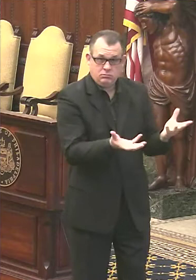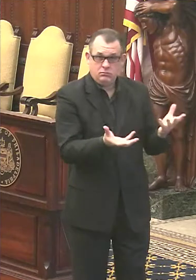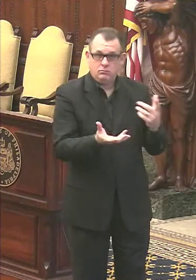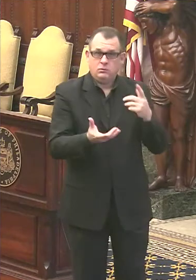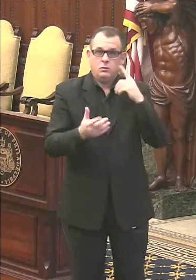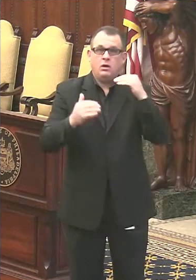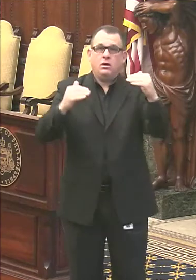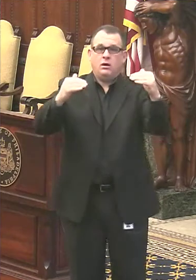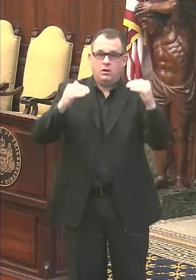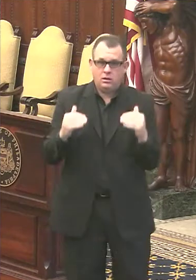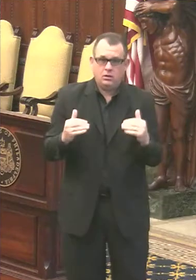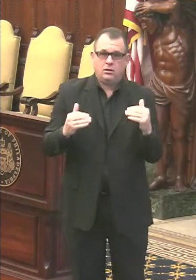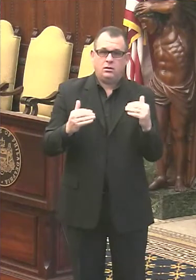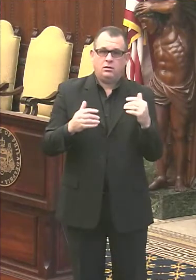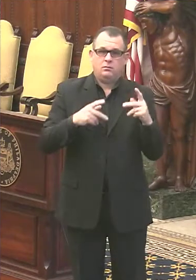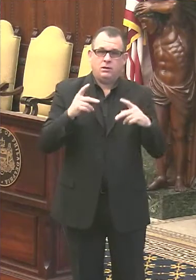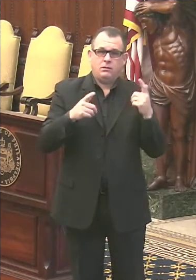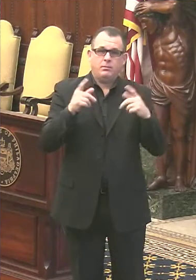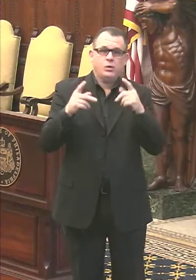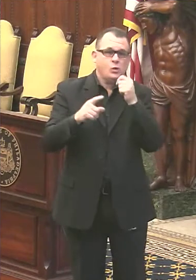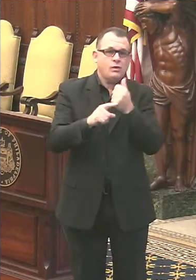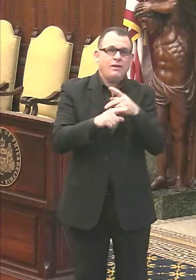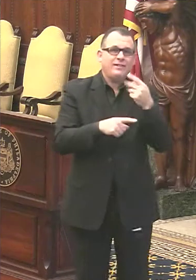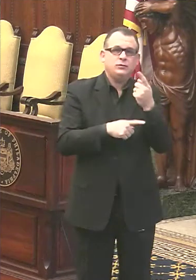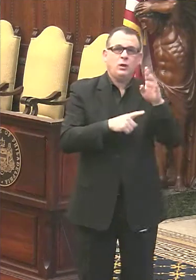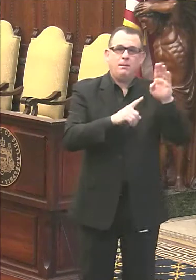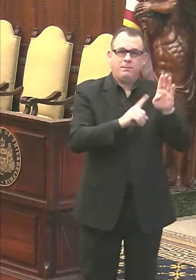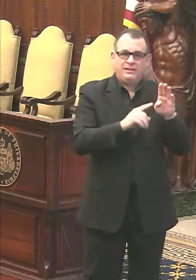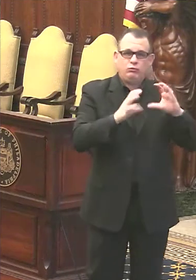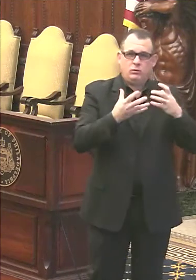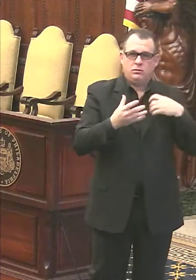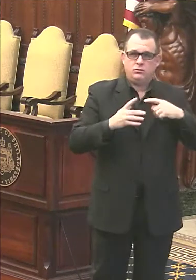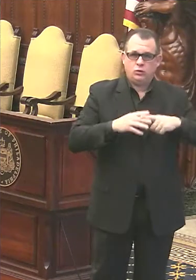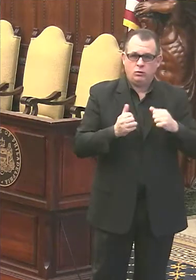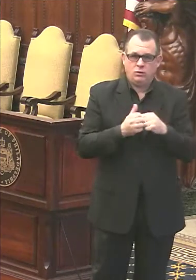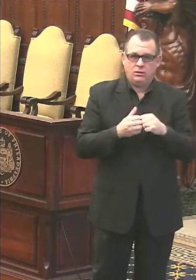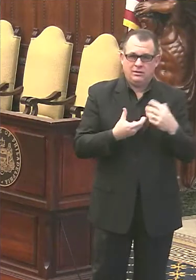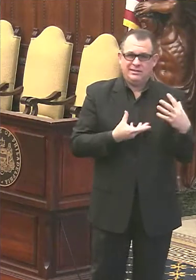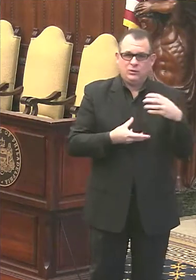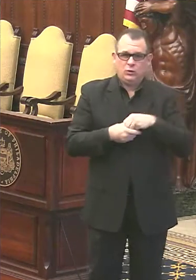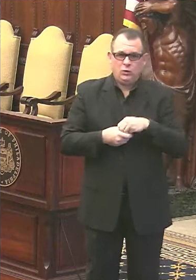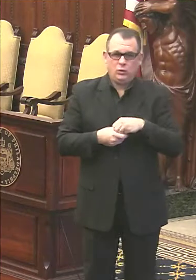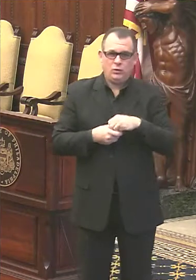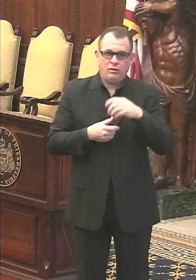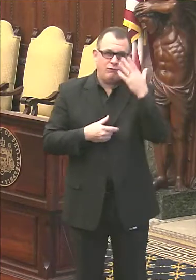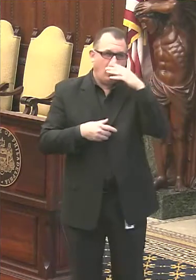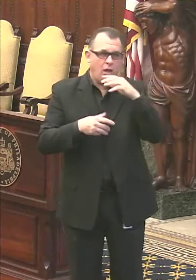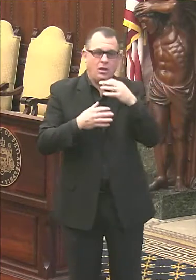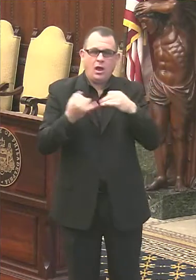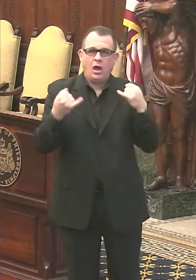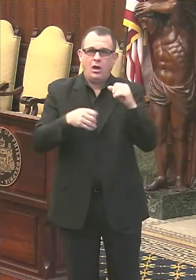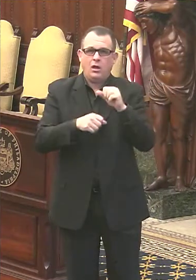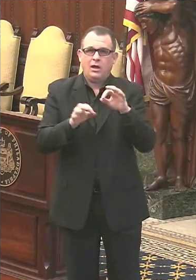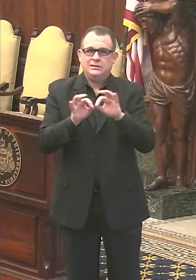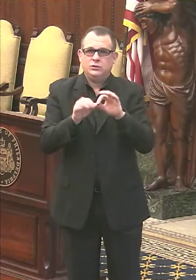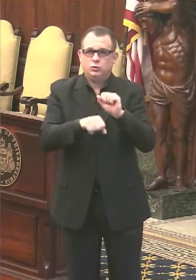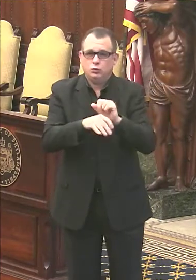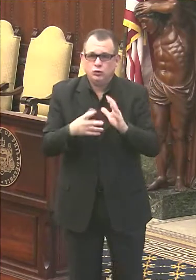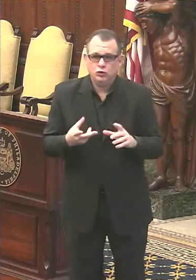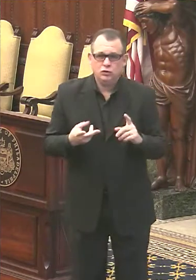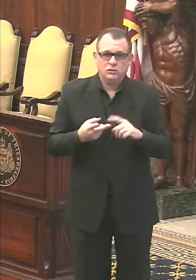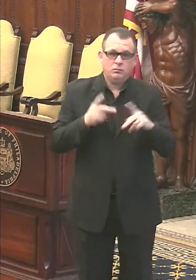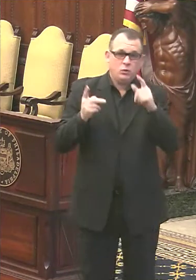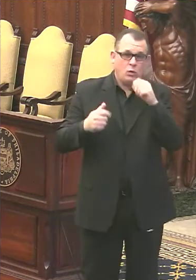large group of people that's in Phase 1B. That includes frontline essential workers, with people who live in congregate settings,